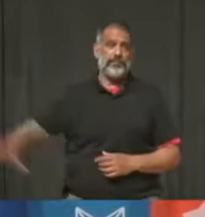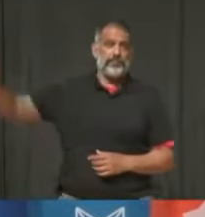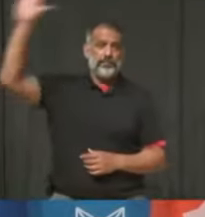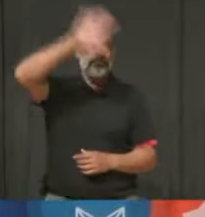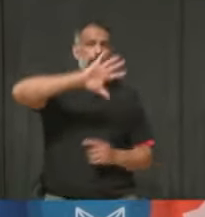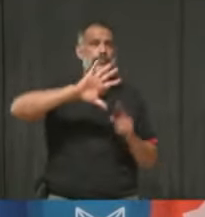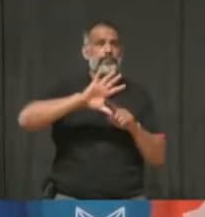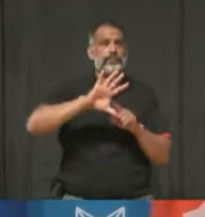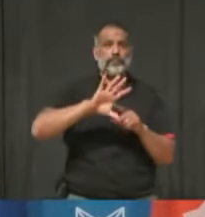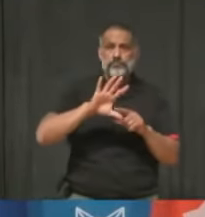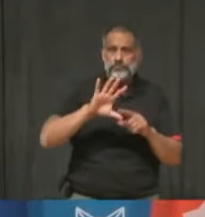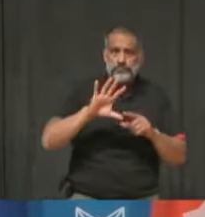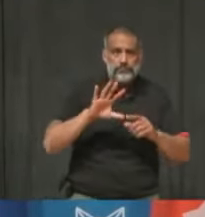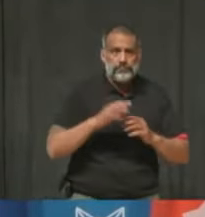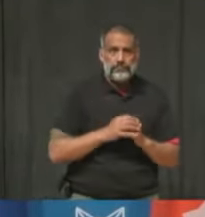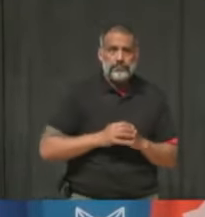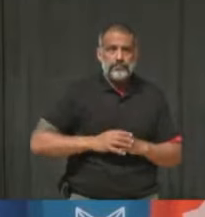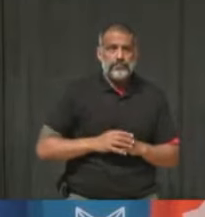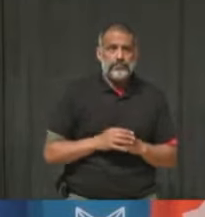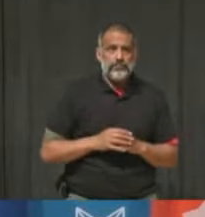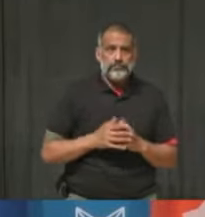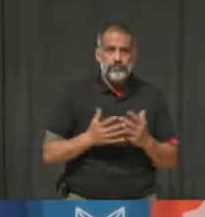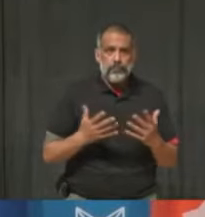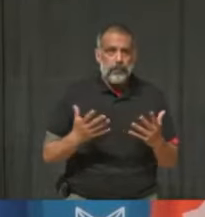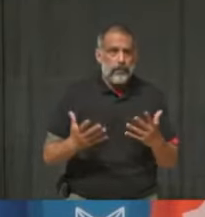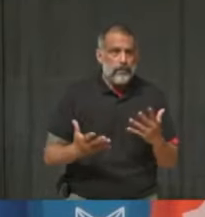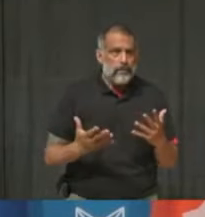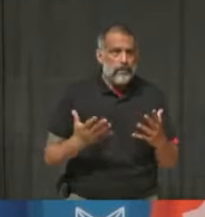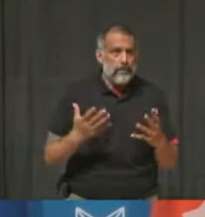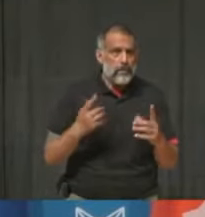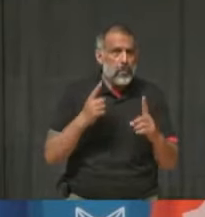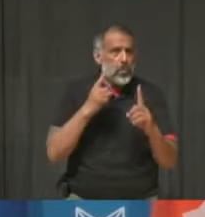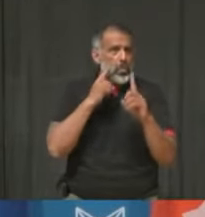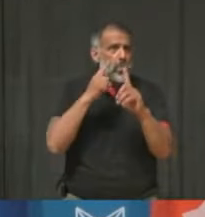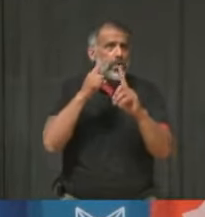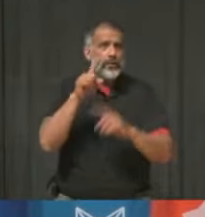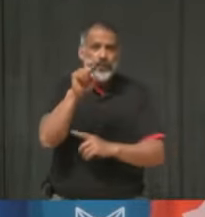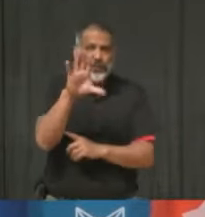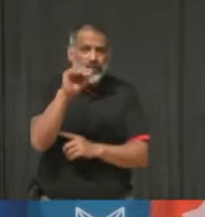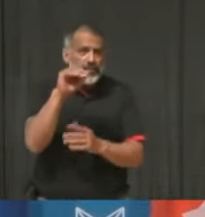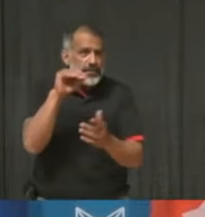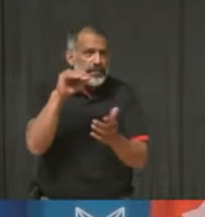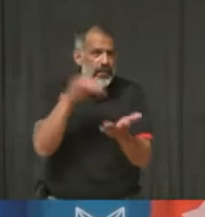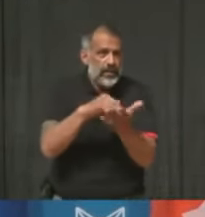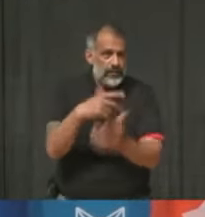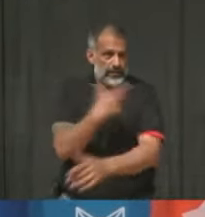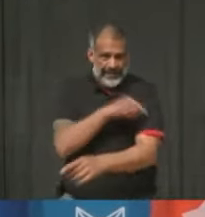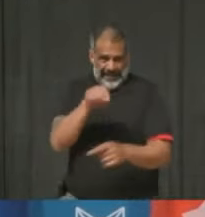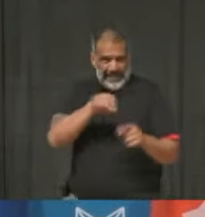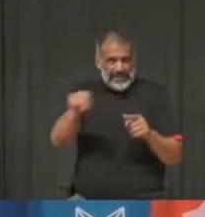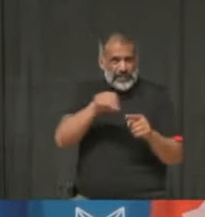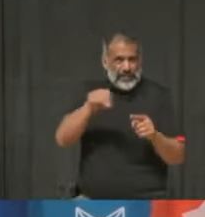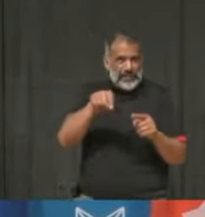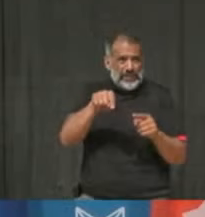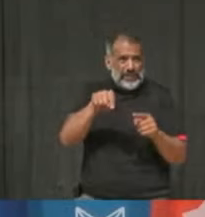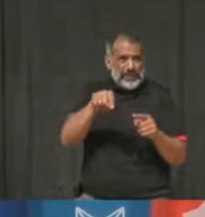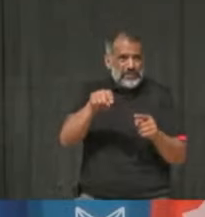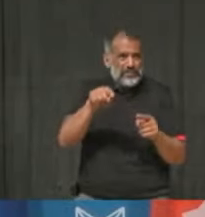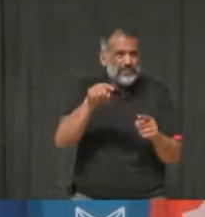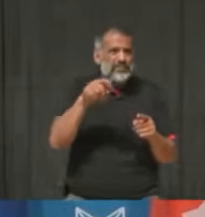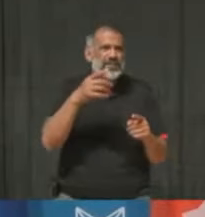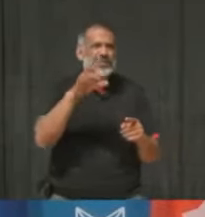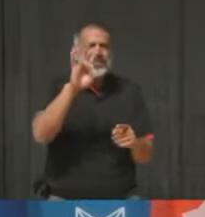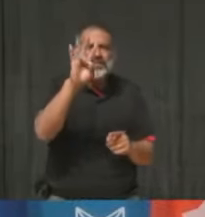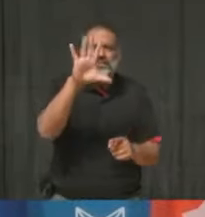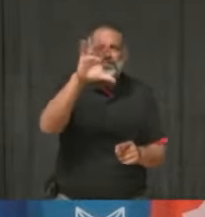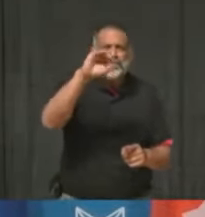So is it going to affect the target of vaccinating 150,000 people this week, and, like, the target you have said for 75% to be